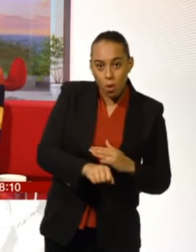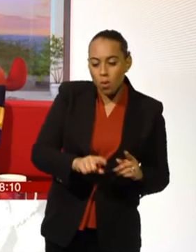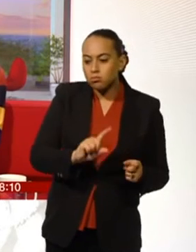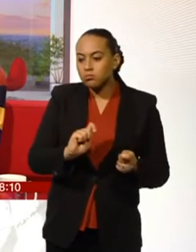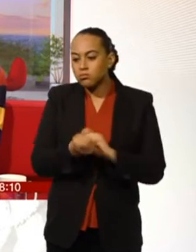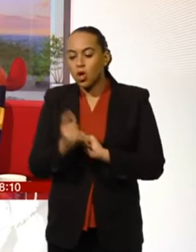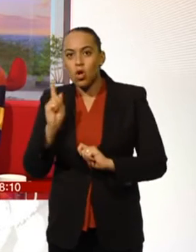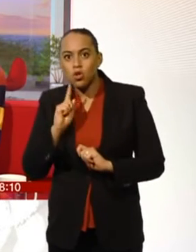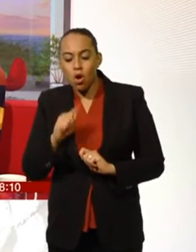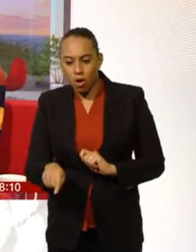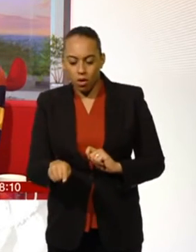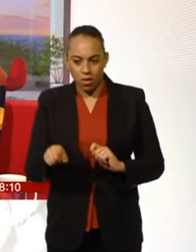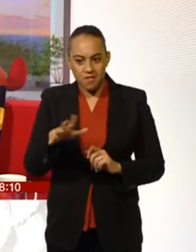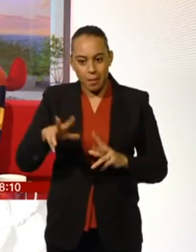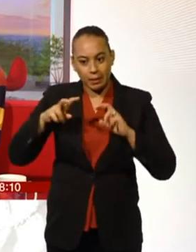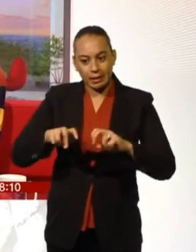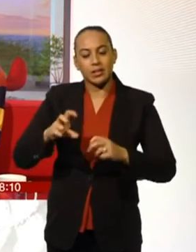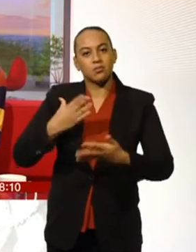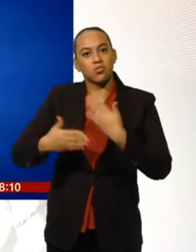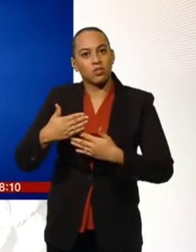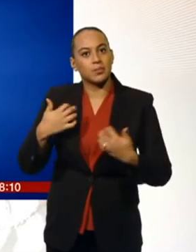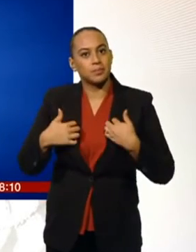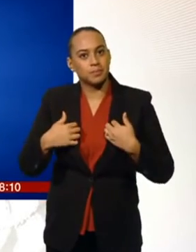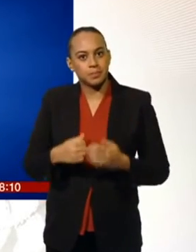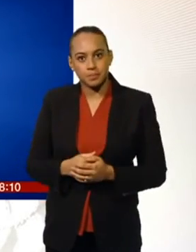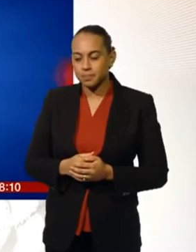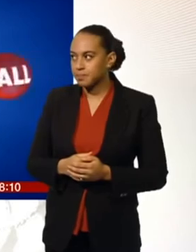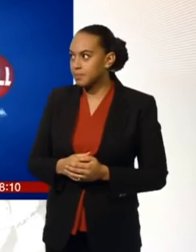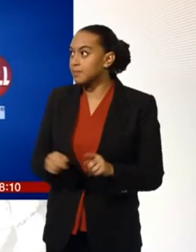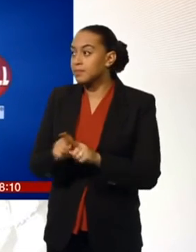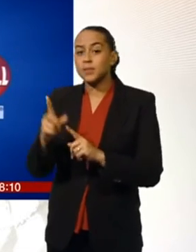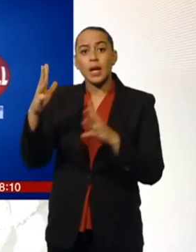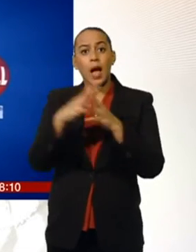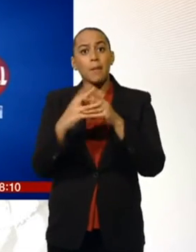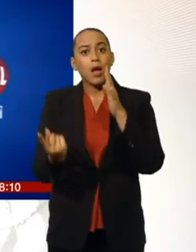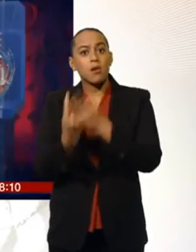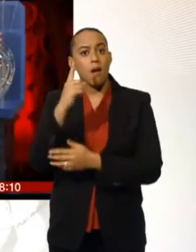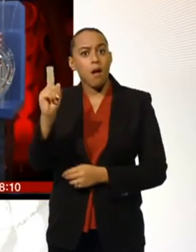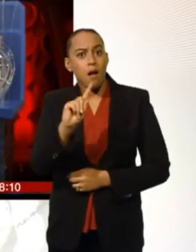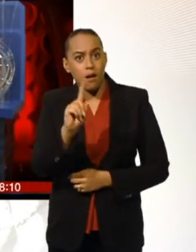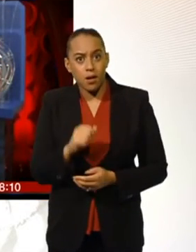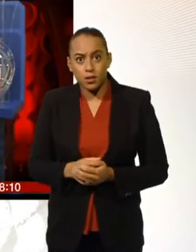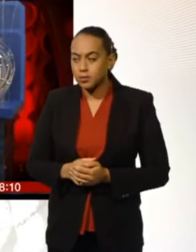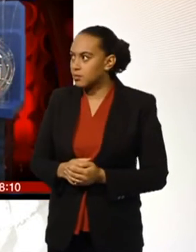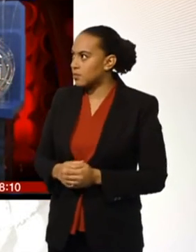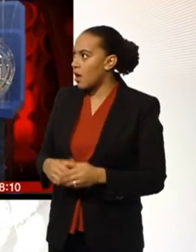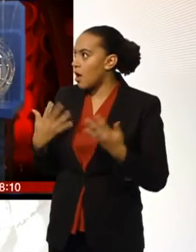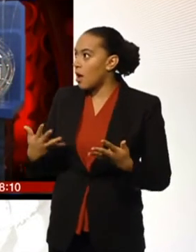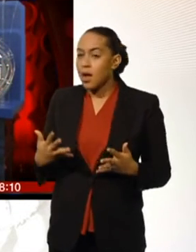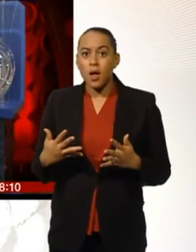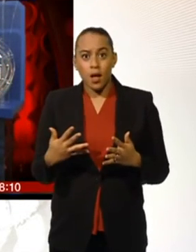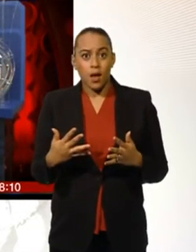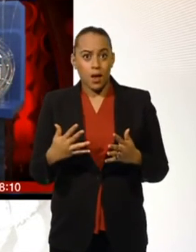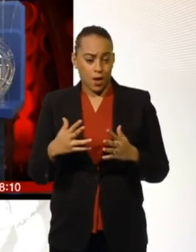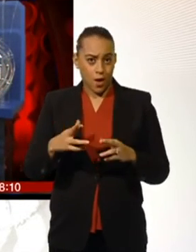biggest single lottery jackpot in history. A world record jackpot and it's coming to you right now. Get ready.